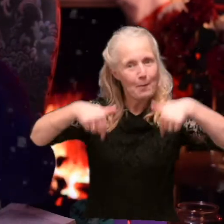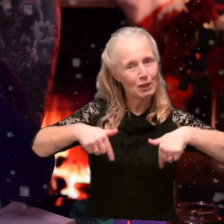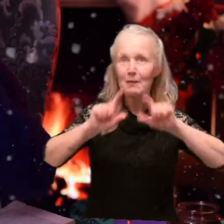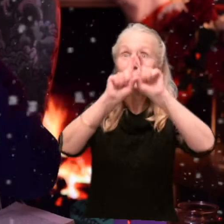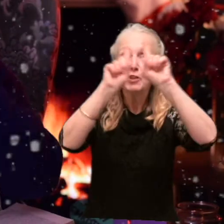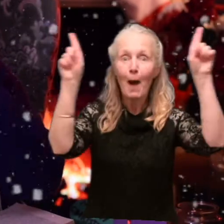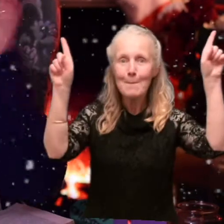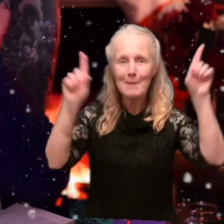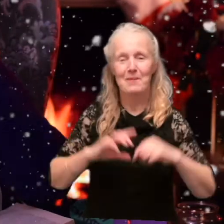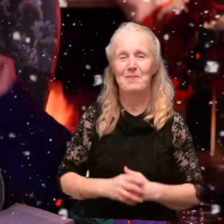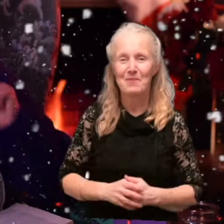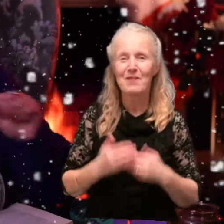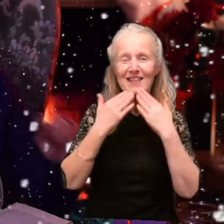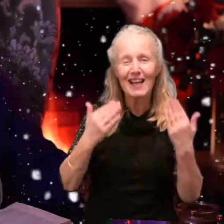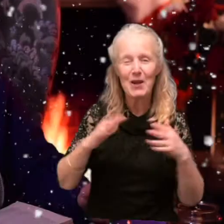Bye-bye.